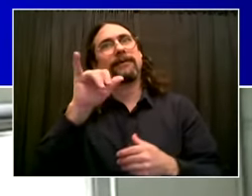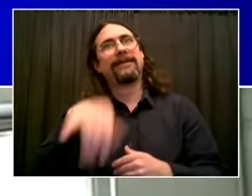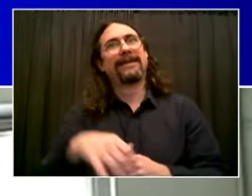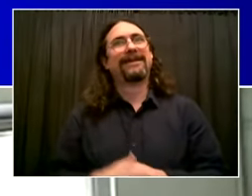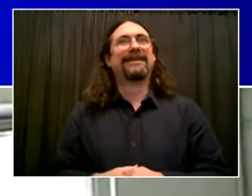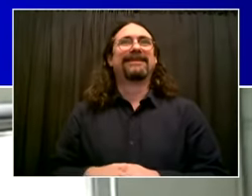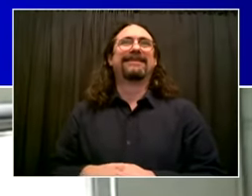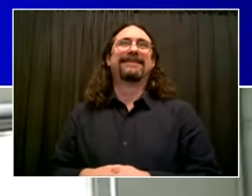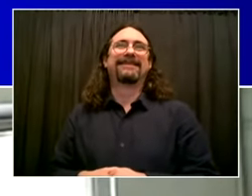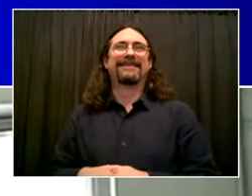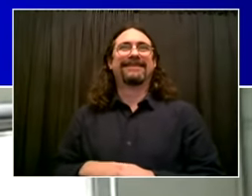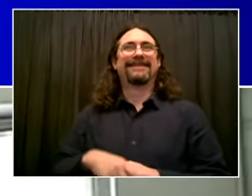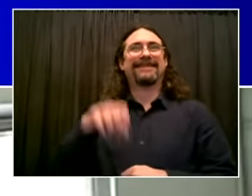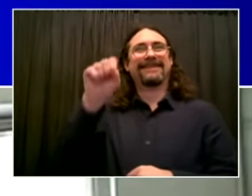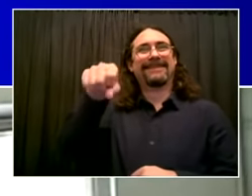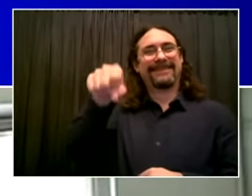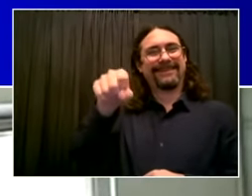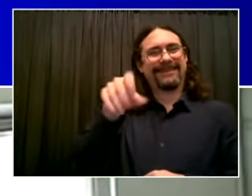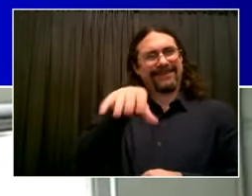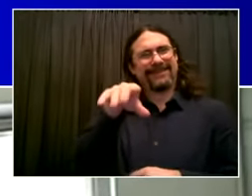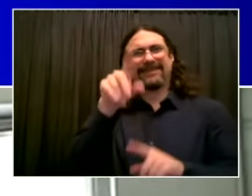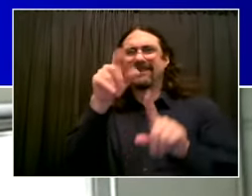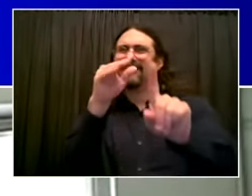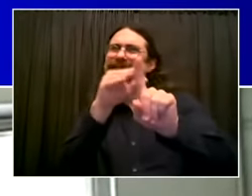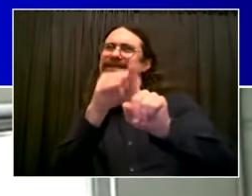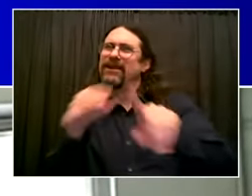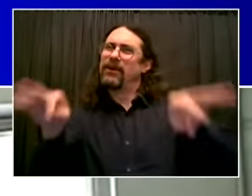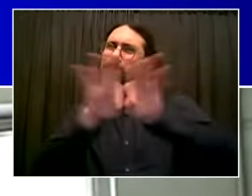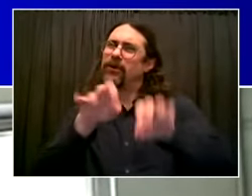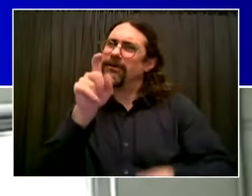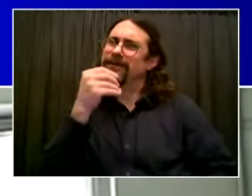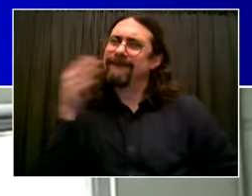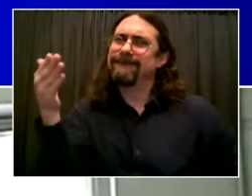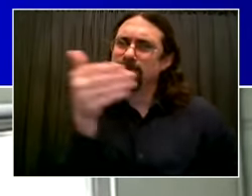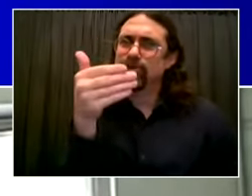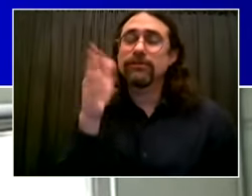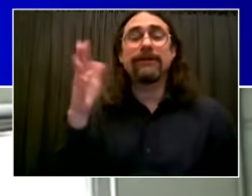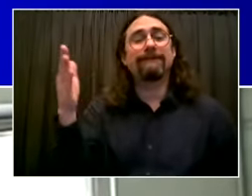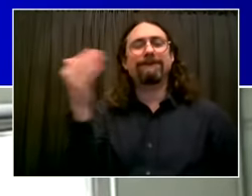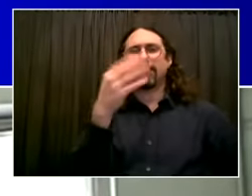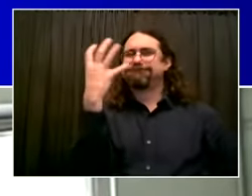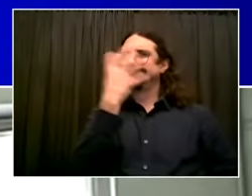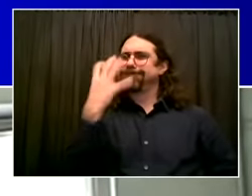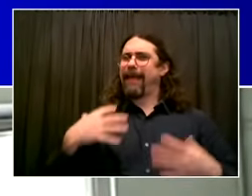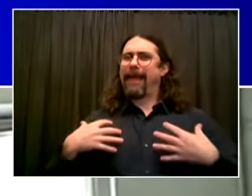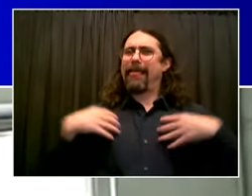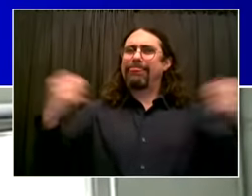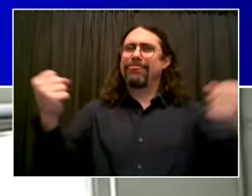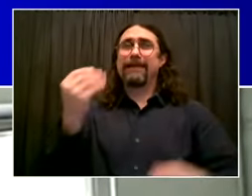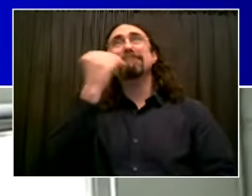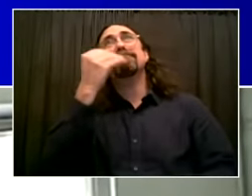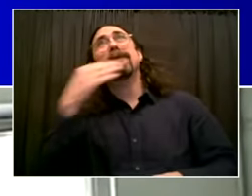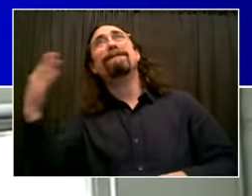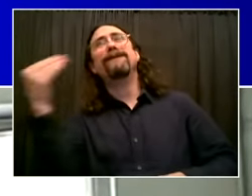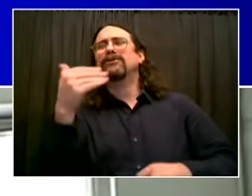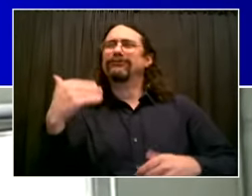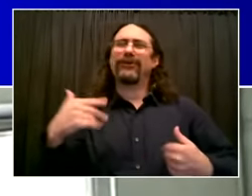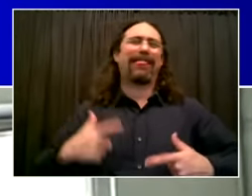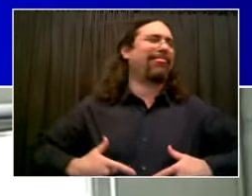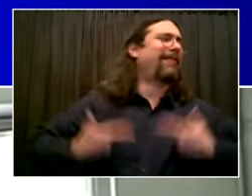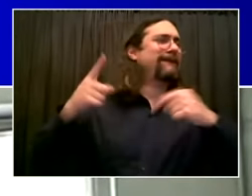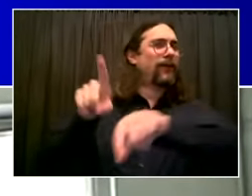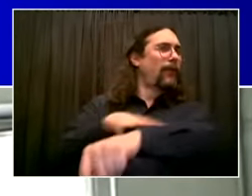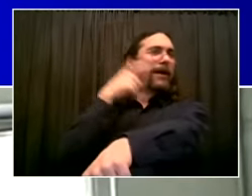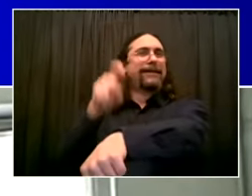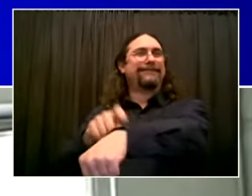But most importantly, thank you for all the good work you're doing and providing us with this most critical infrastructure to